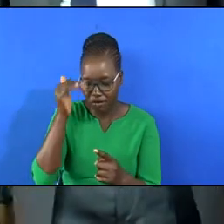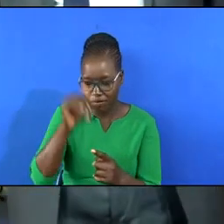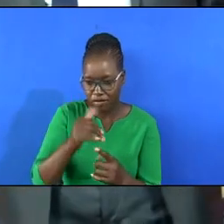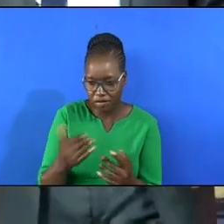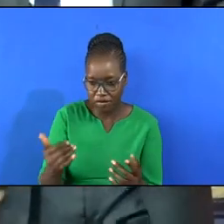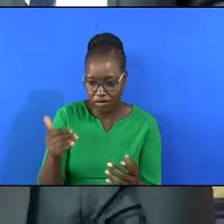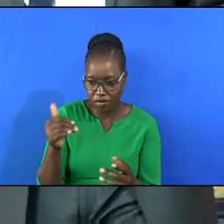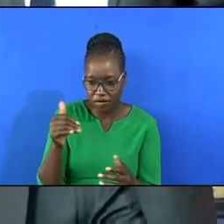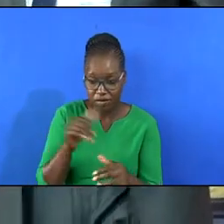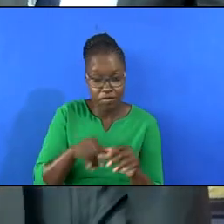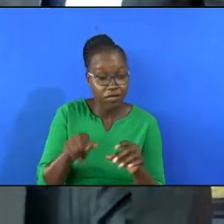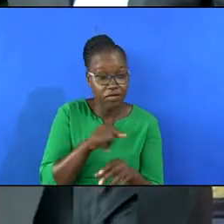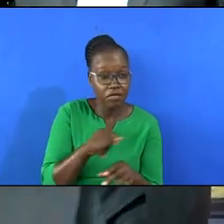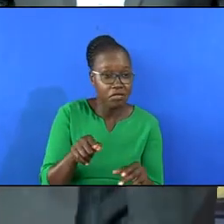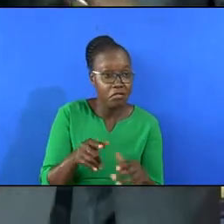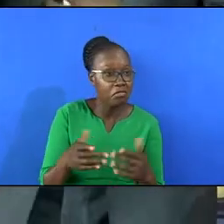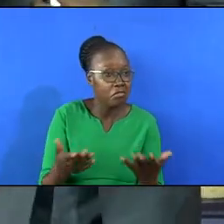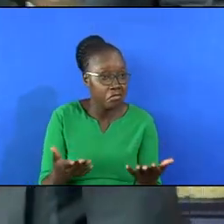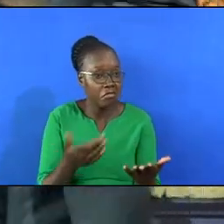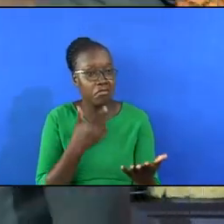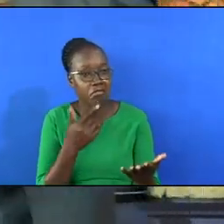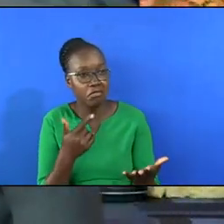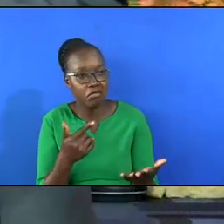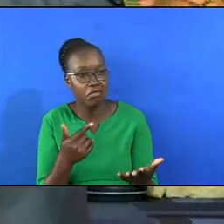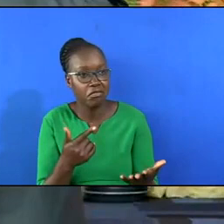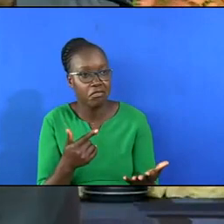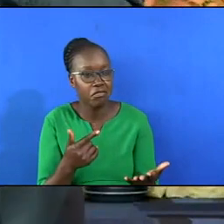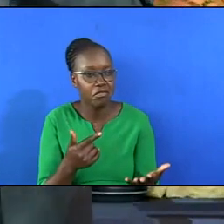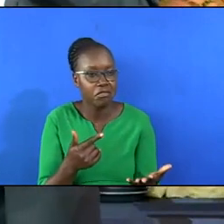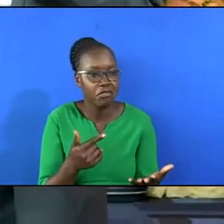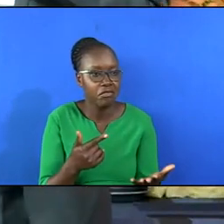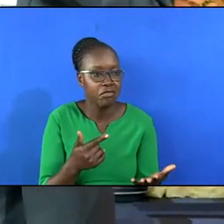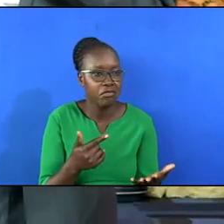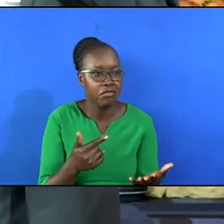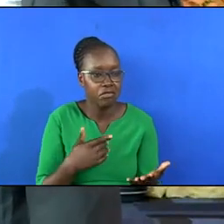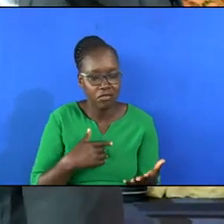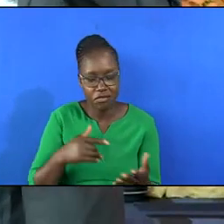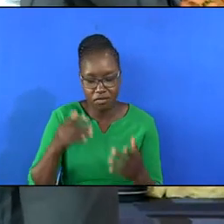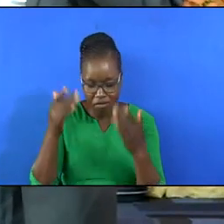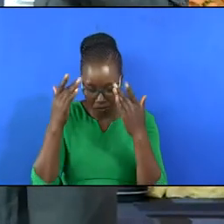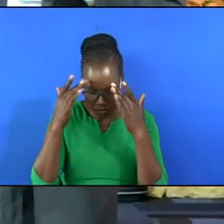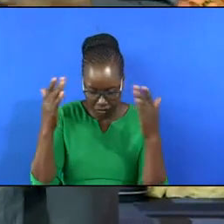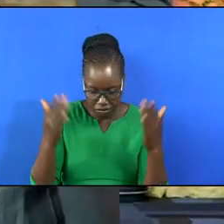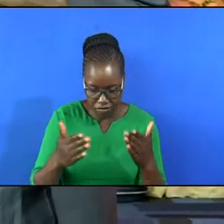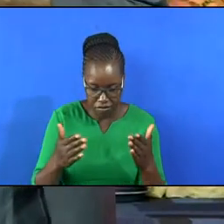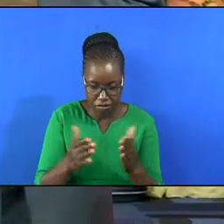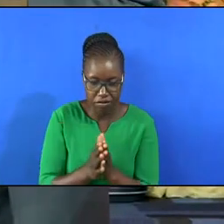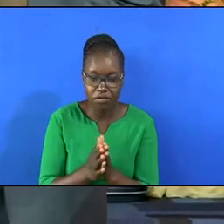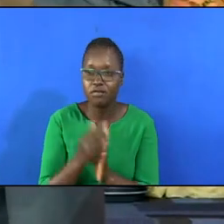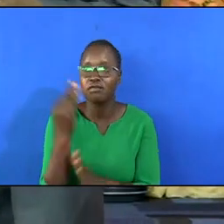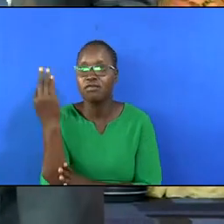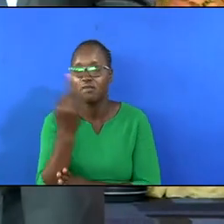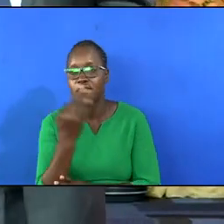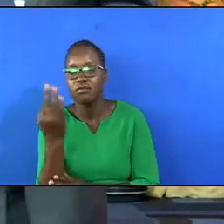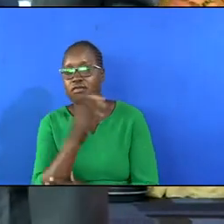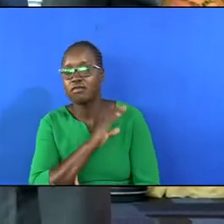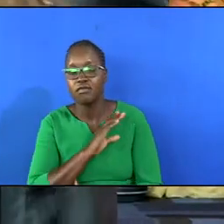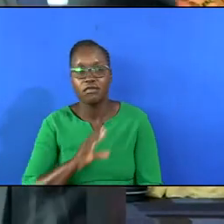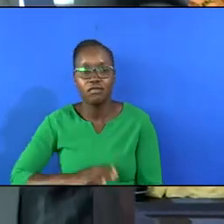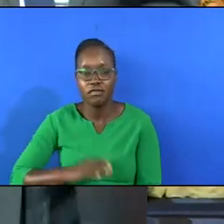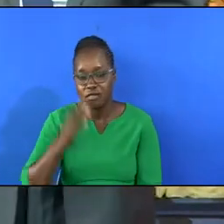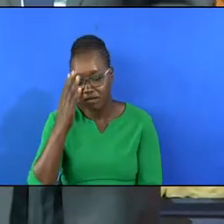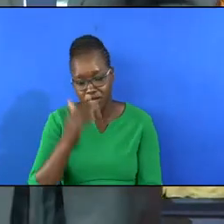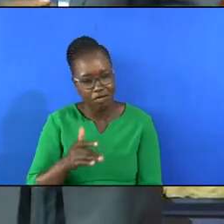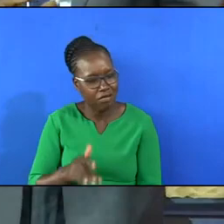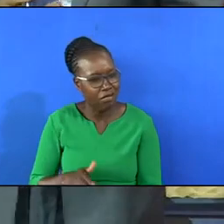among you William Buckley says the reason why Paul says I'm determined only to preach Christ is because he